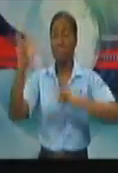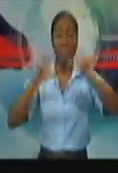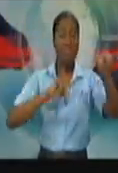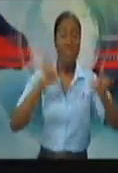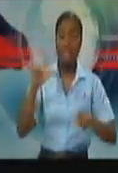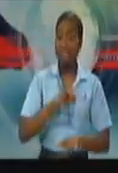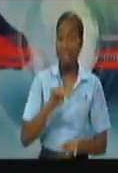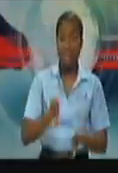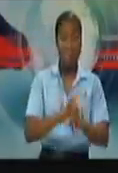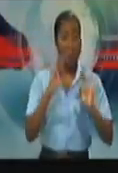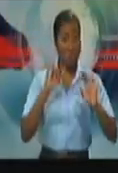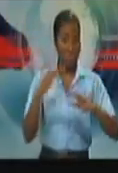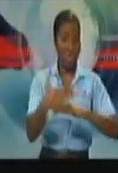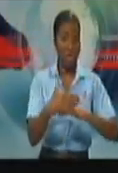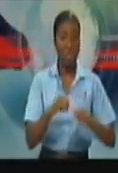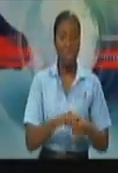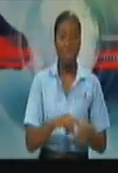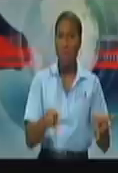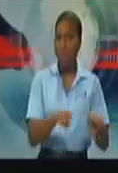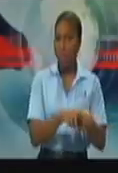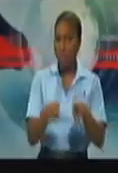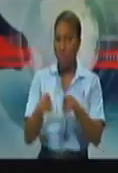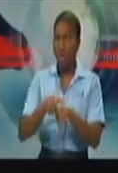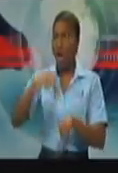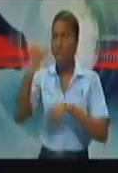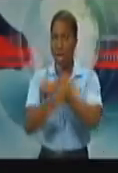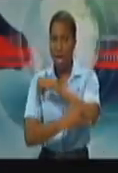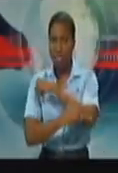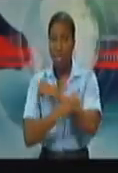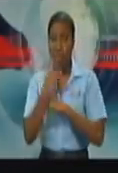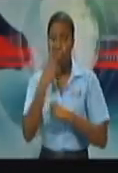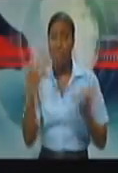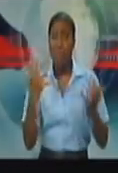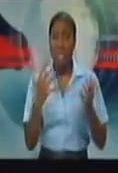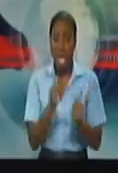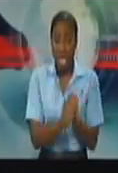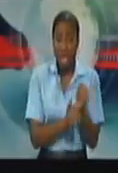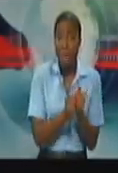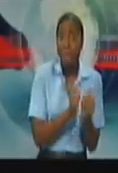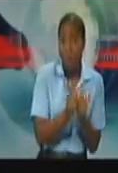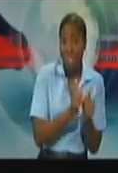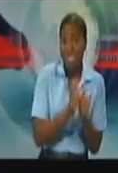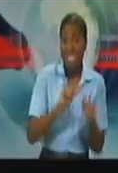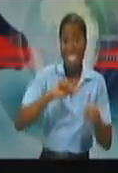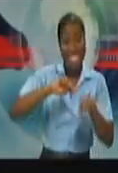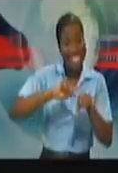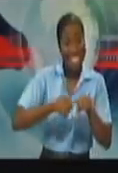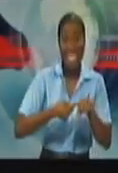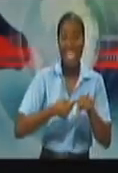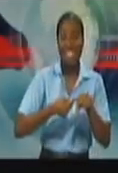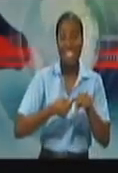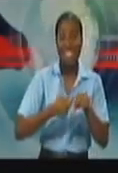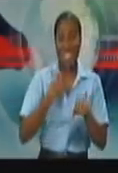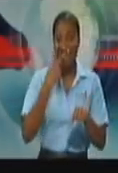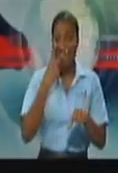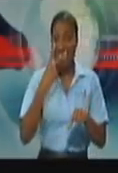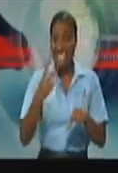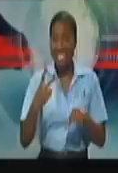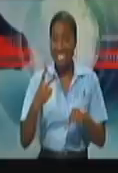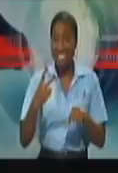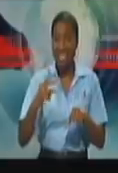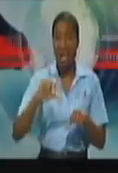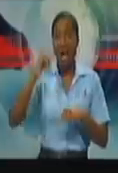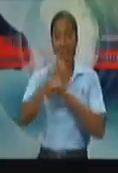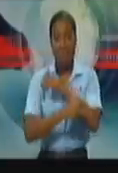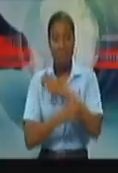sports coming back up. we seeing that TNT has world-class facilities, of